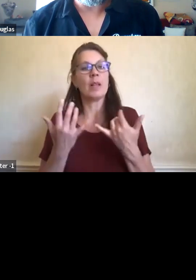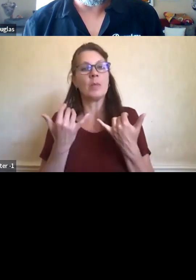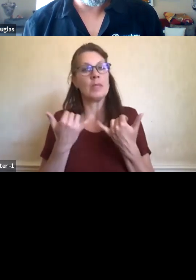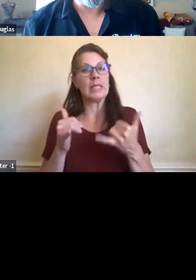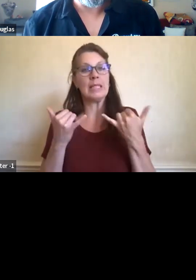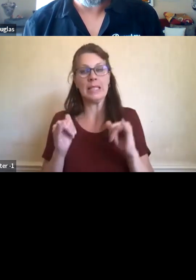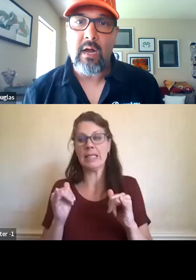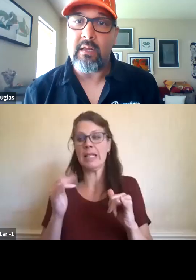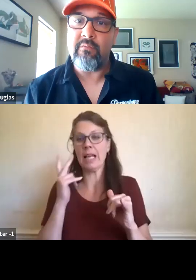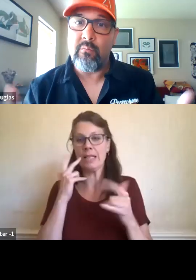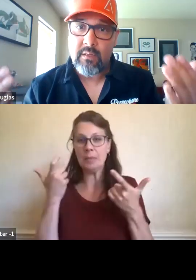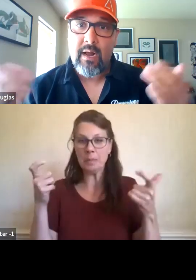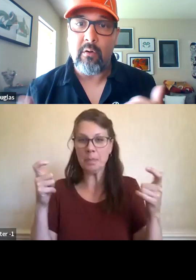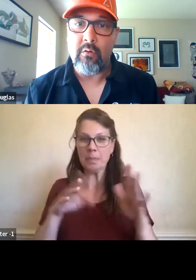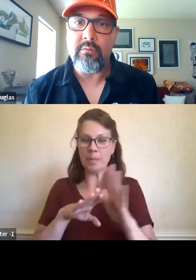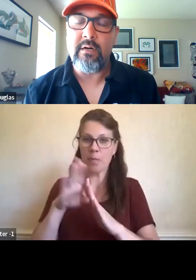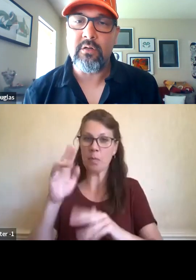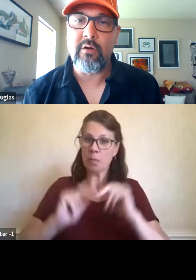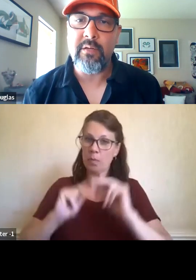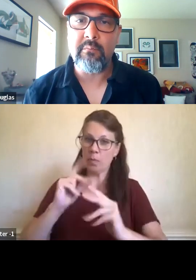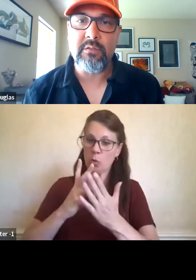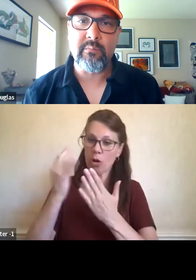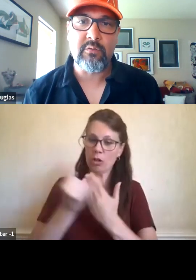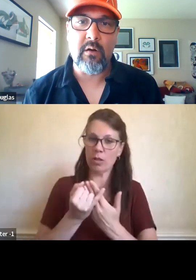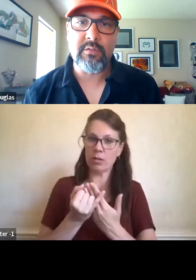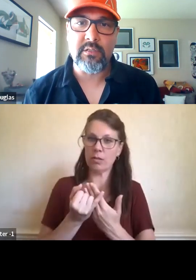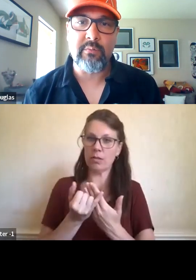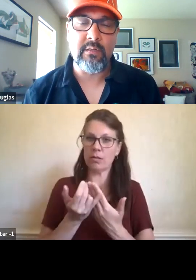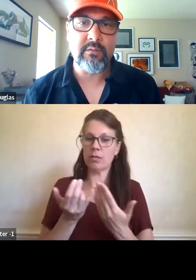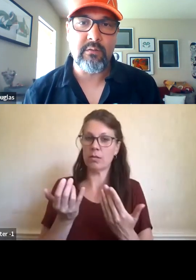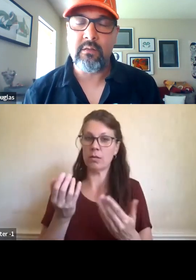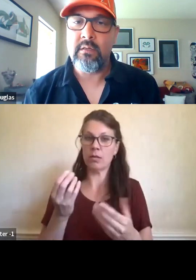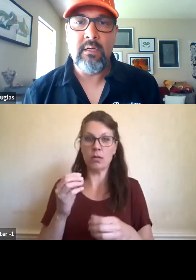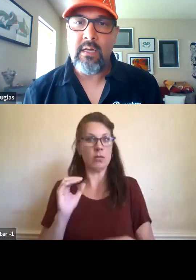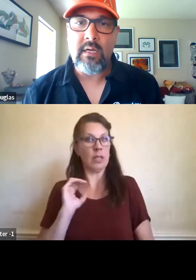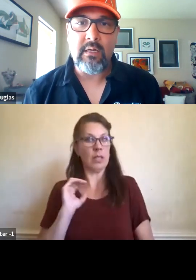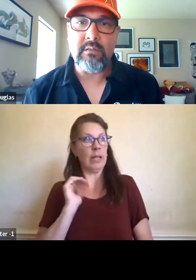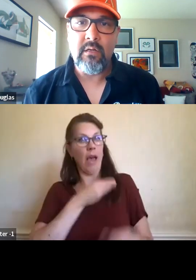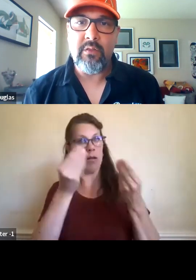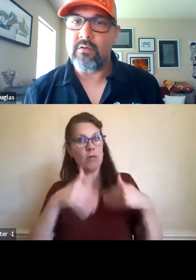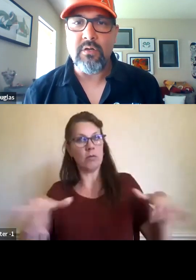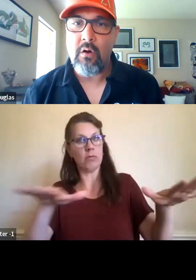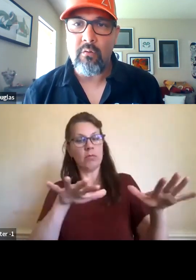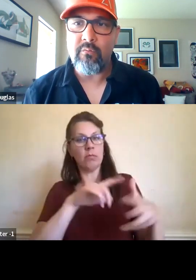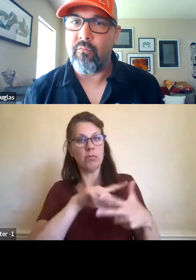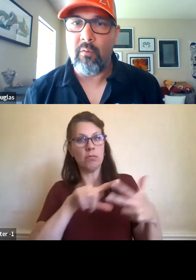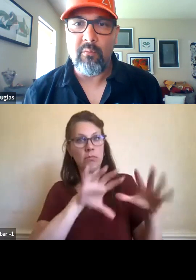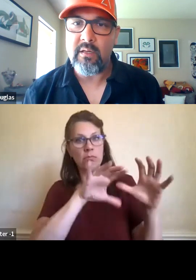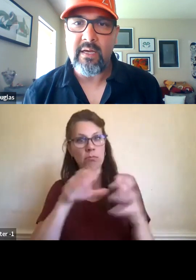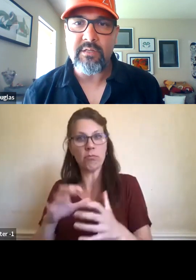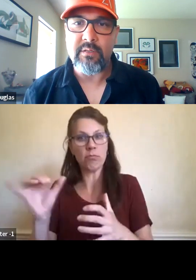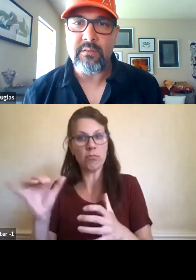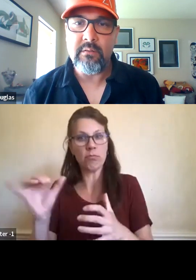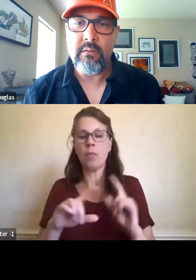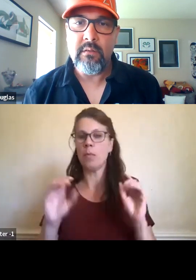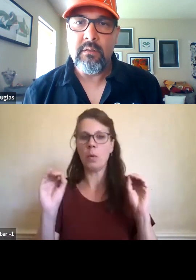happen within, uh, even within our own territory being Muscum, Swamish, and Tsleilatuth. And there's no formal